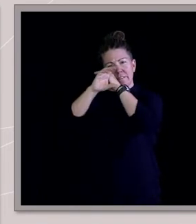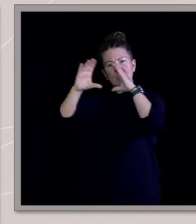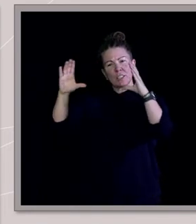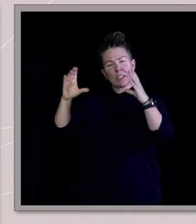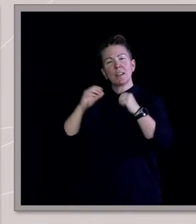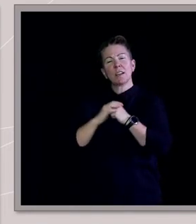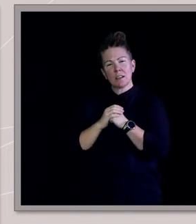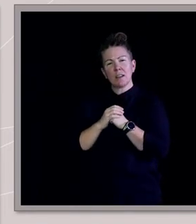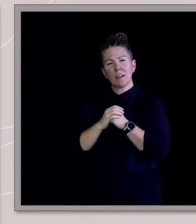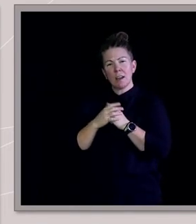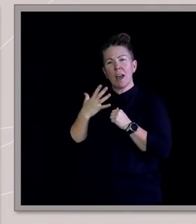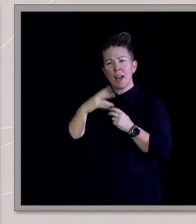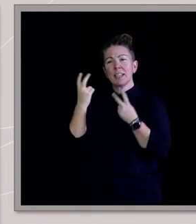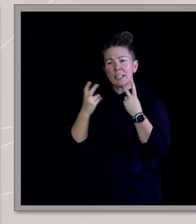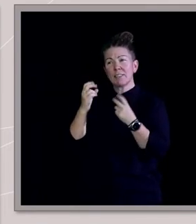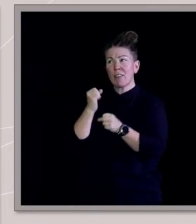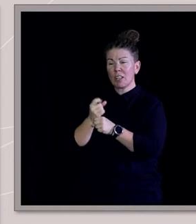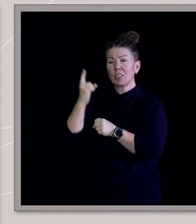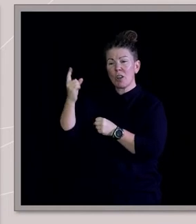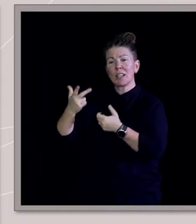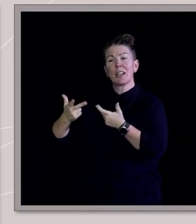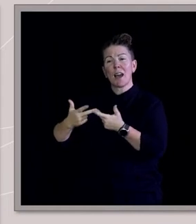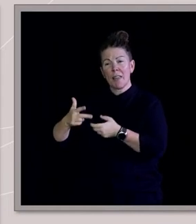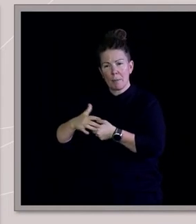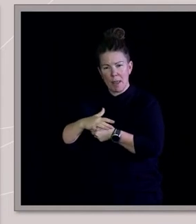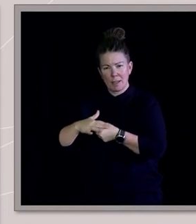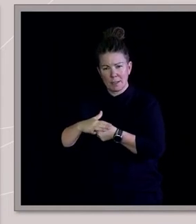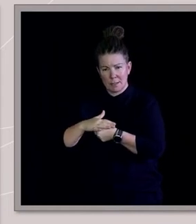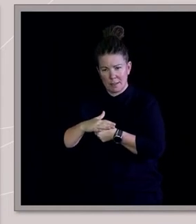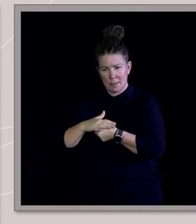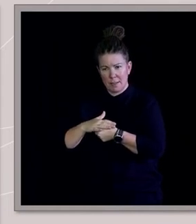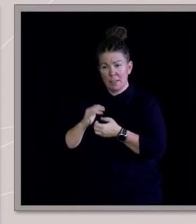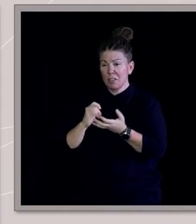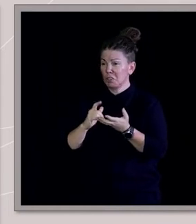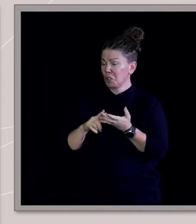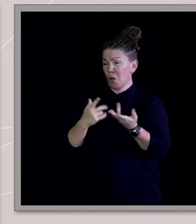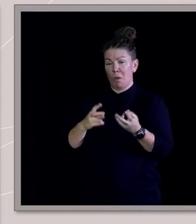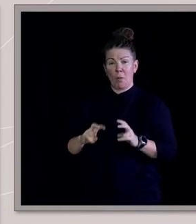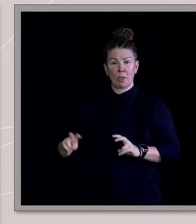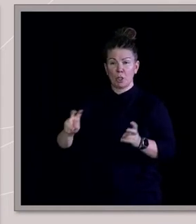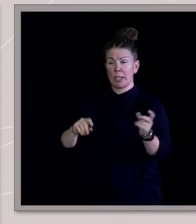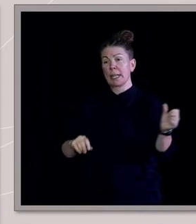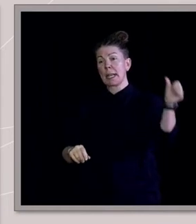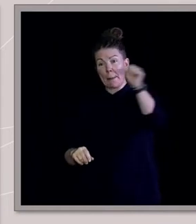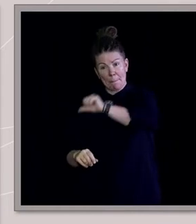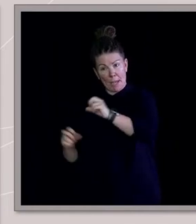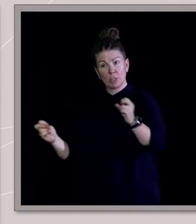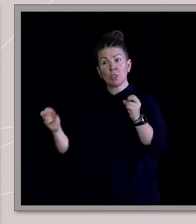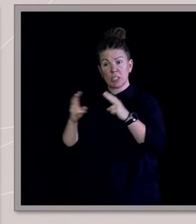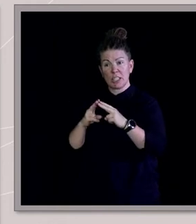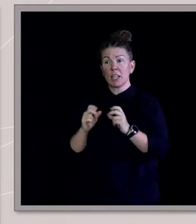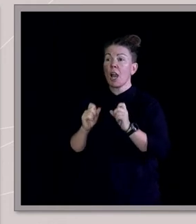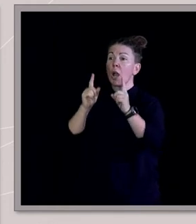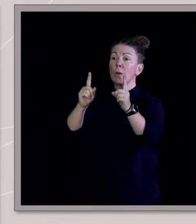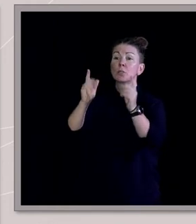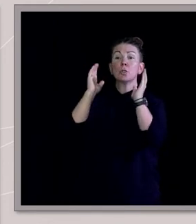I thought, I need to find God in other places. So I went on this journey, came back to Sydney. I went to a church in